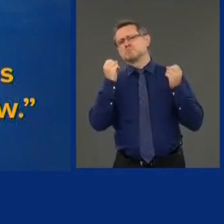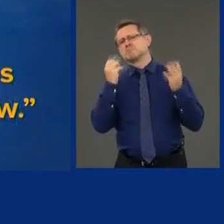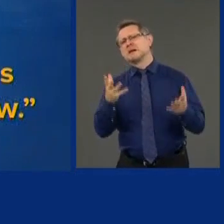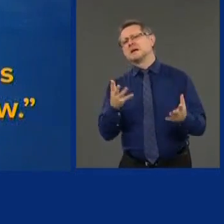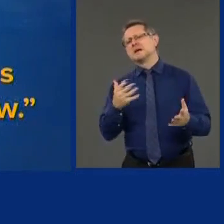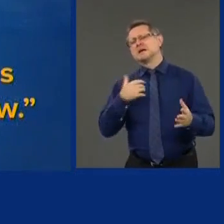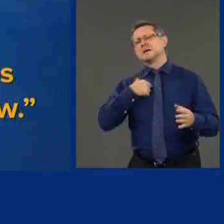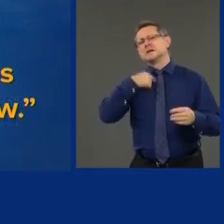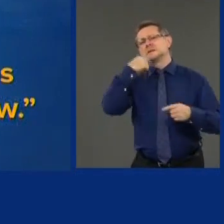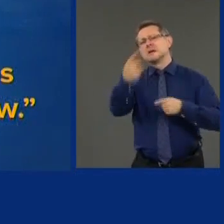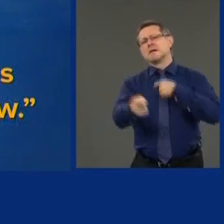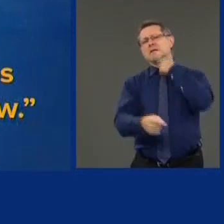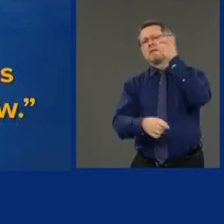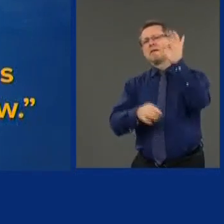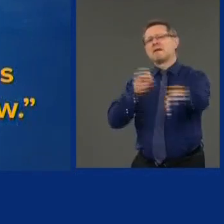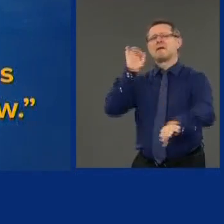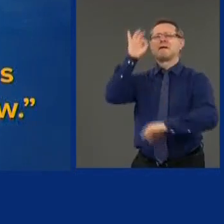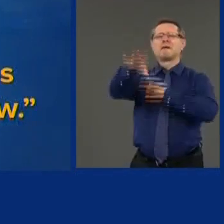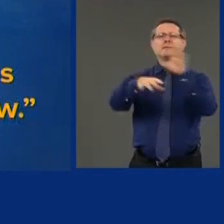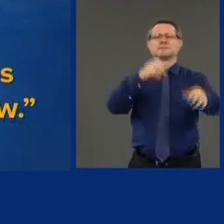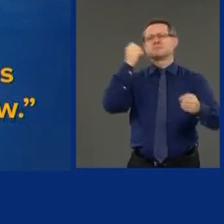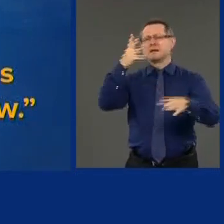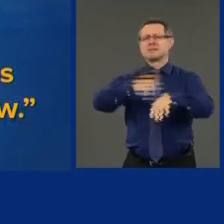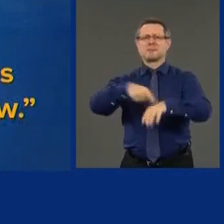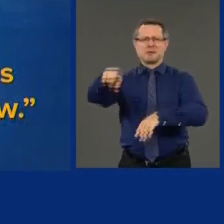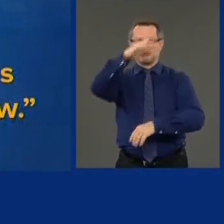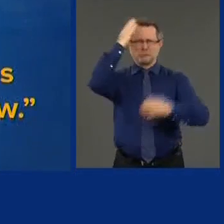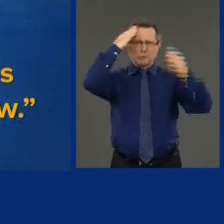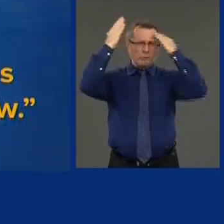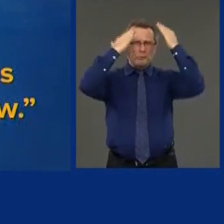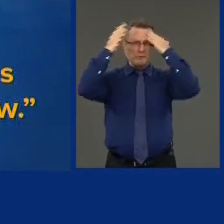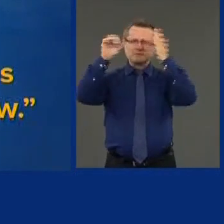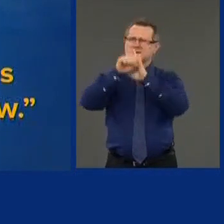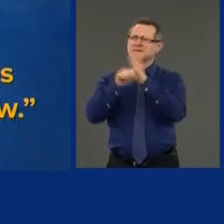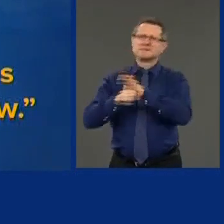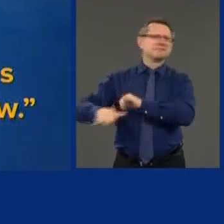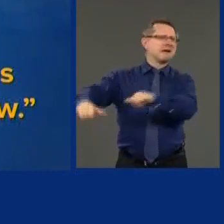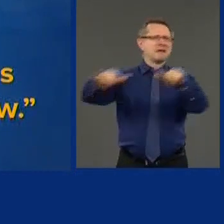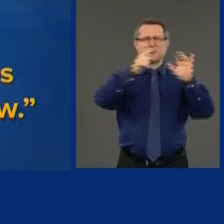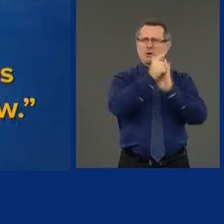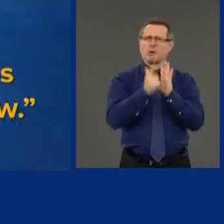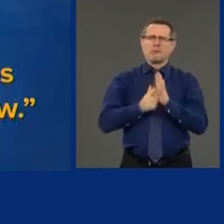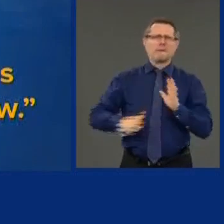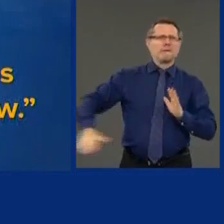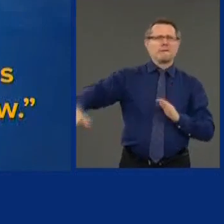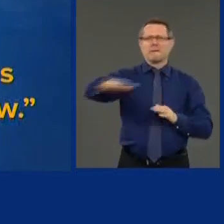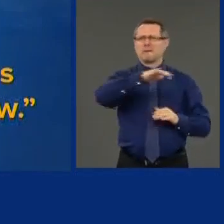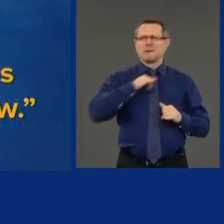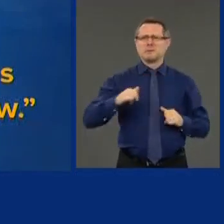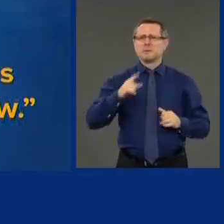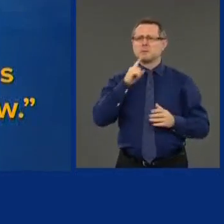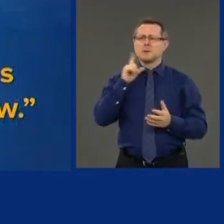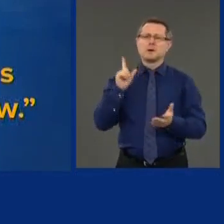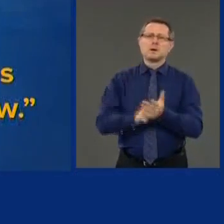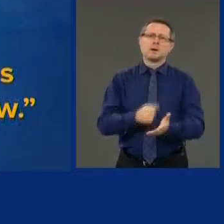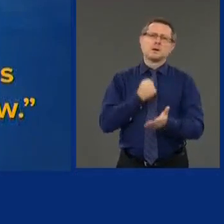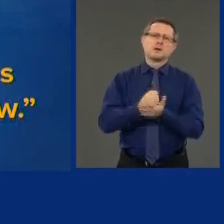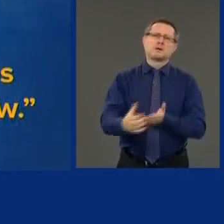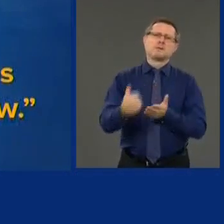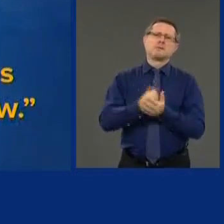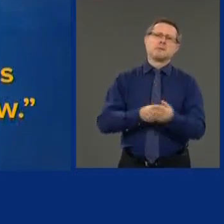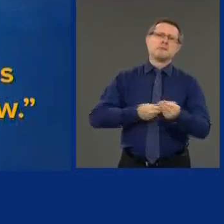knew there were other states with Green Light Laws. It has been written about in a number of papers.